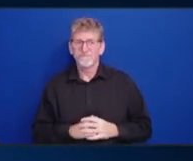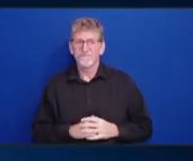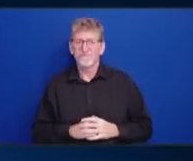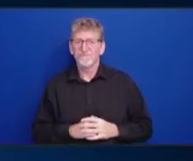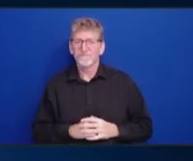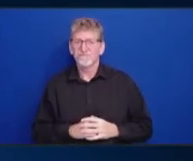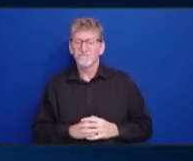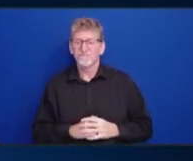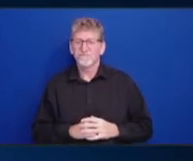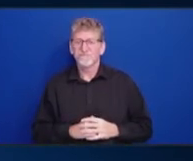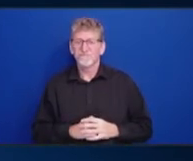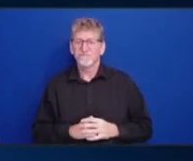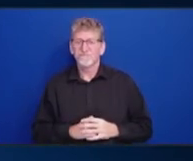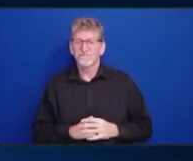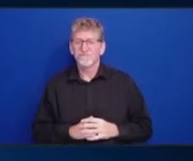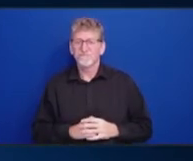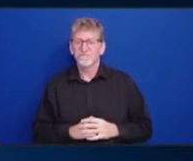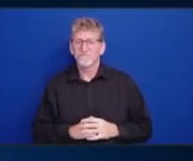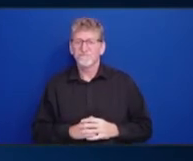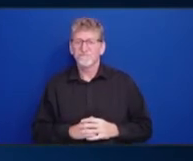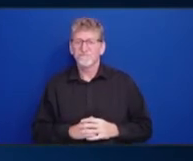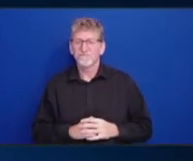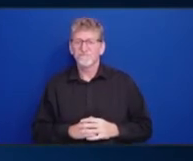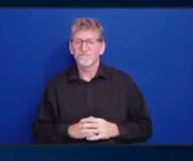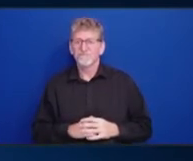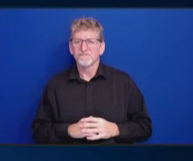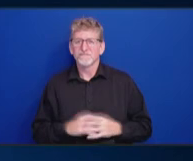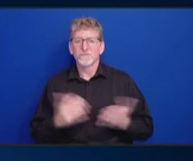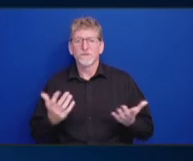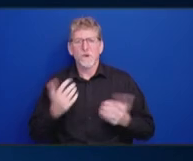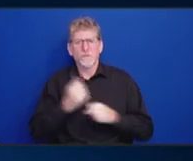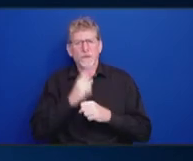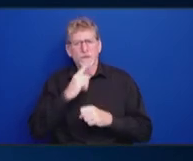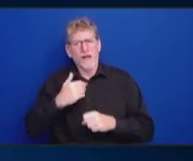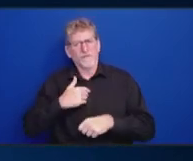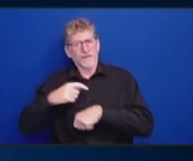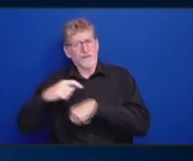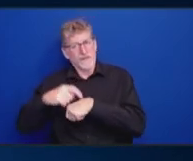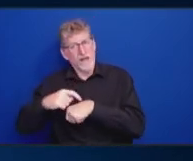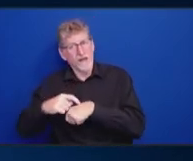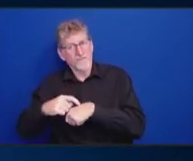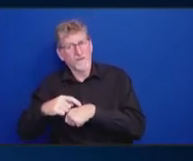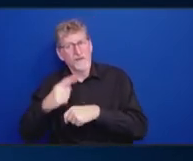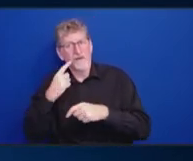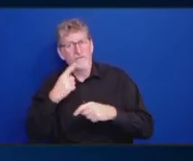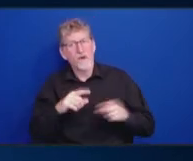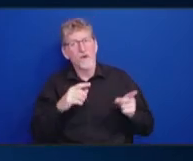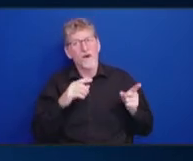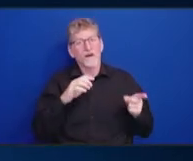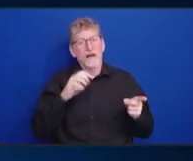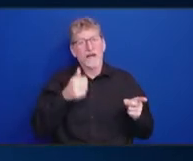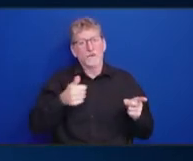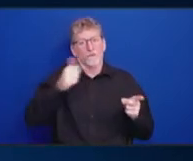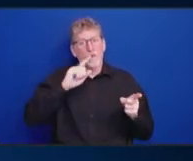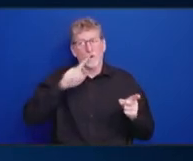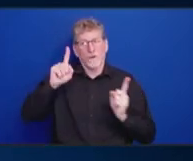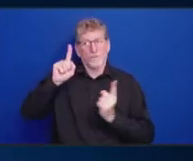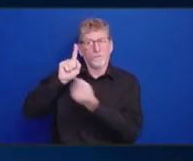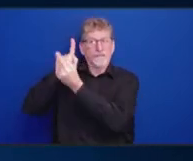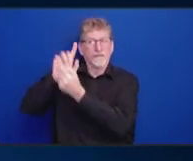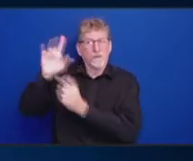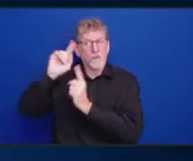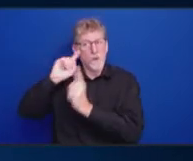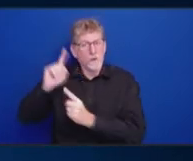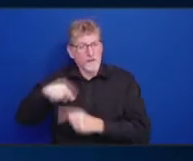So, please don't take this. If the group wants to move forward with that, we will certainly create a subcommittee on that. But I just want to keep that in